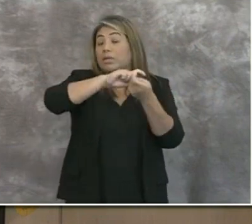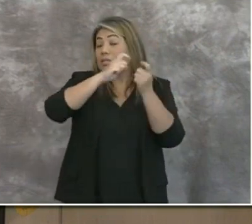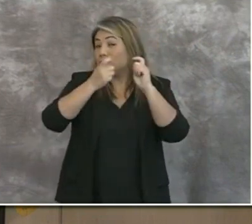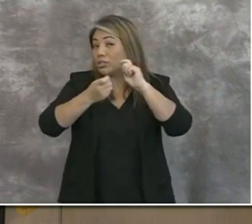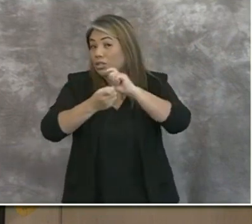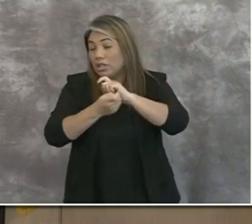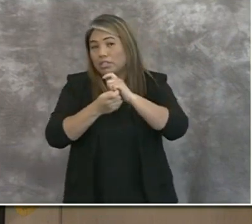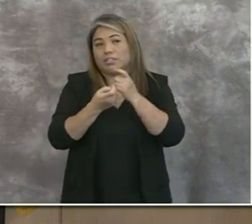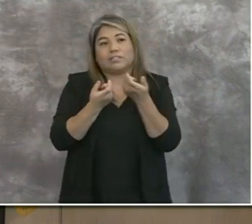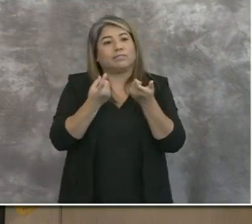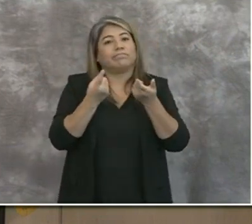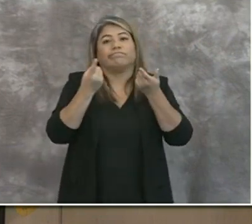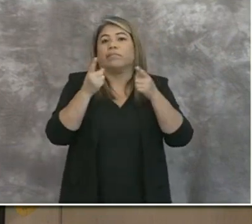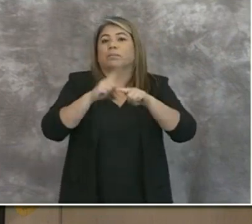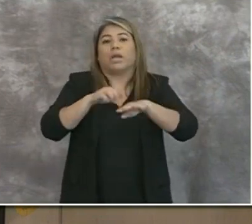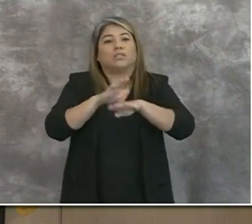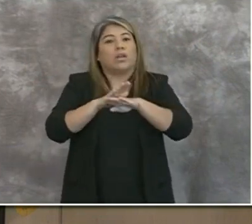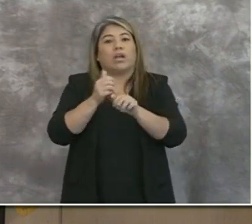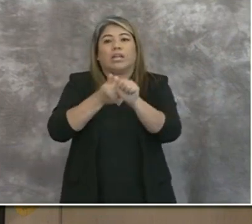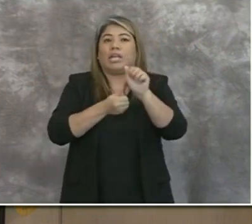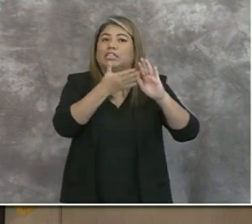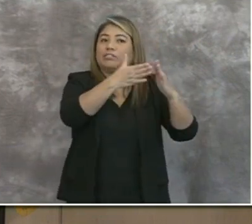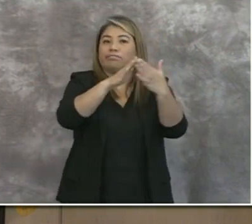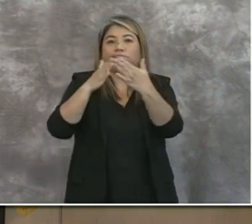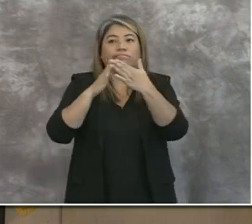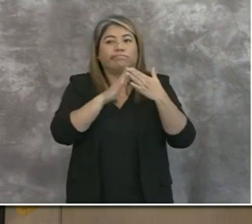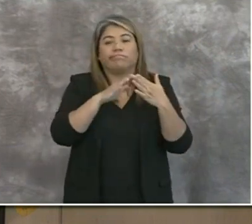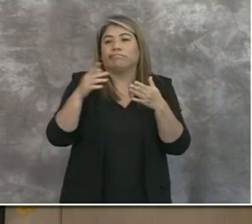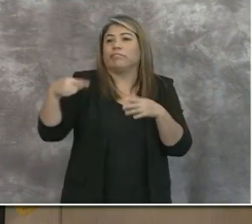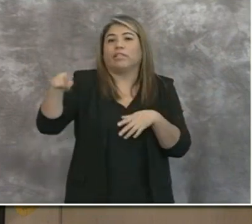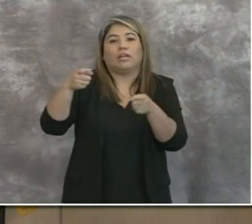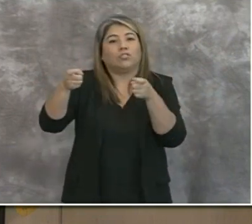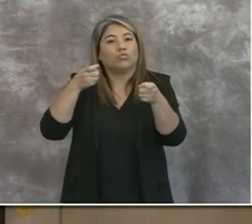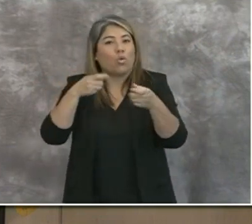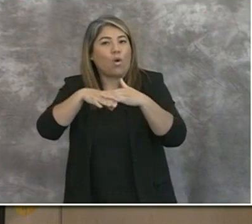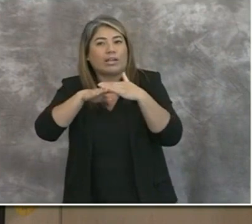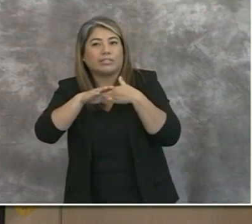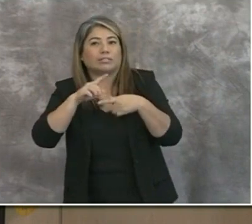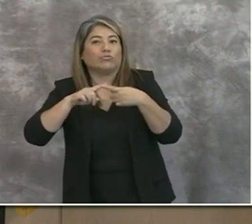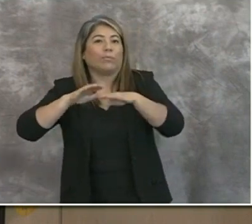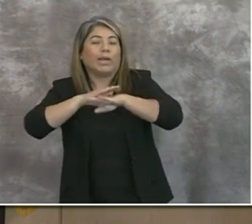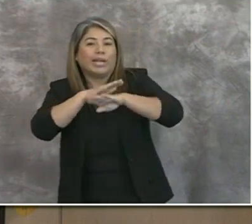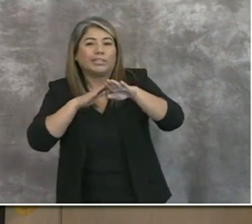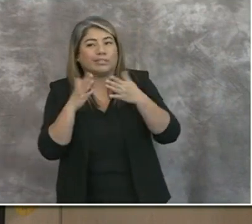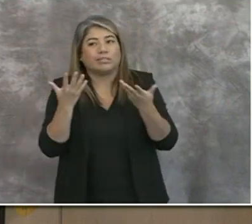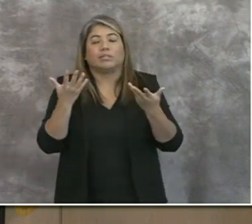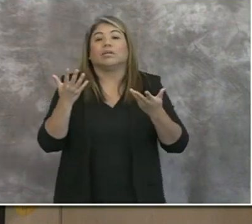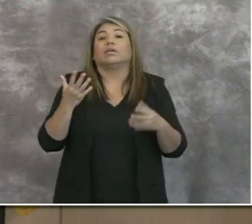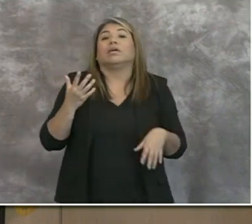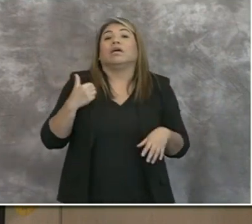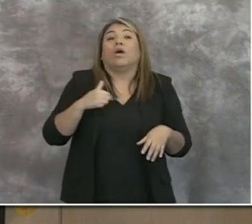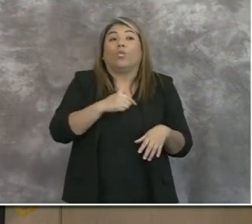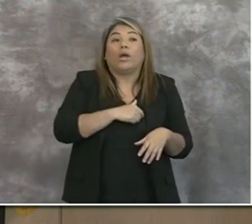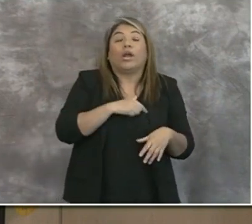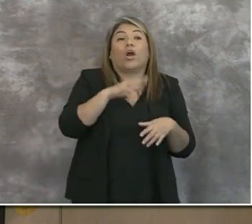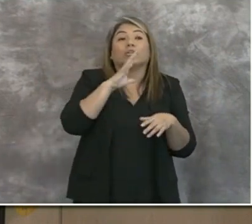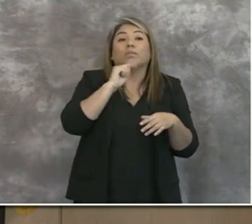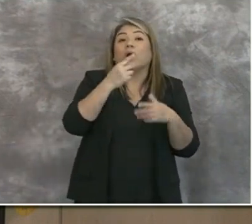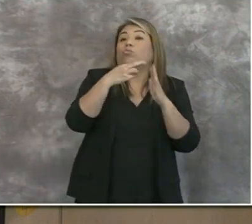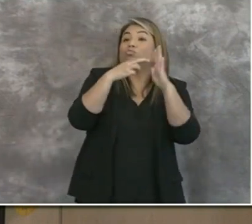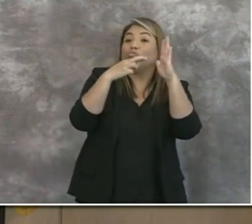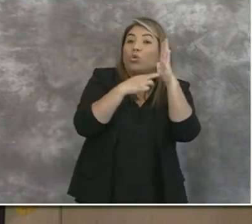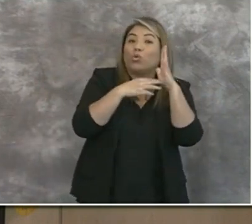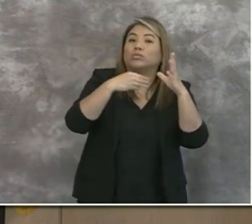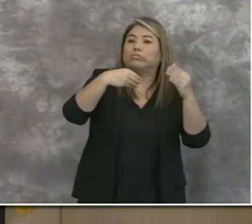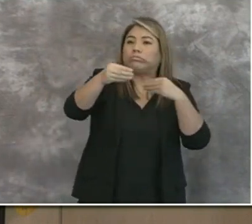at each of those jurisdictions who control the access to the beaches in terms of their ability. We're just lifting the countywide restriction and allowing them to